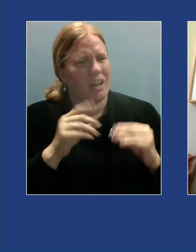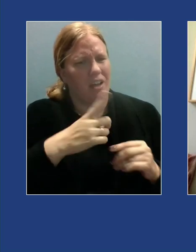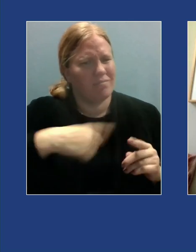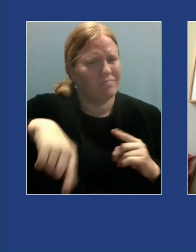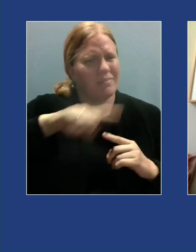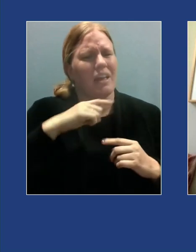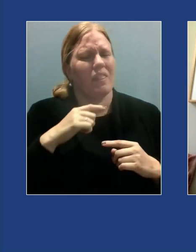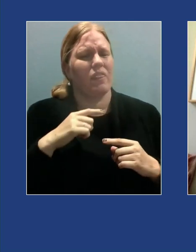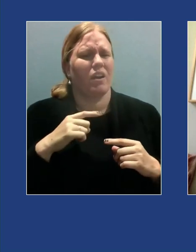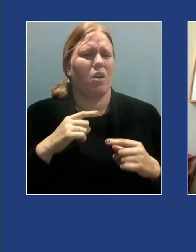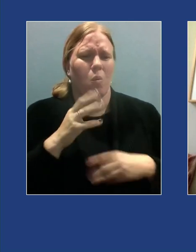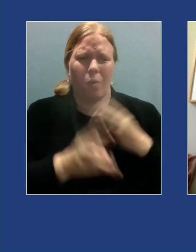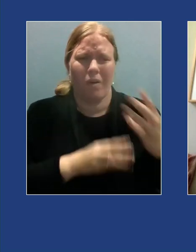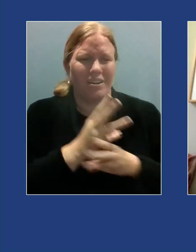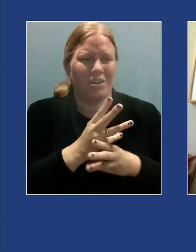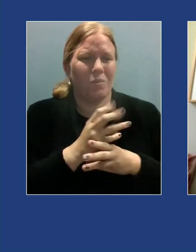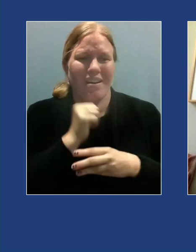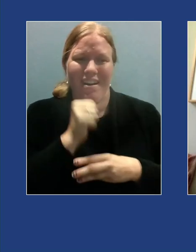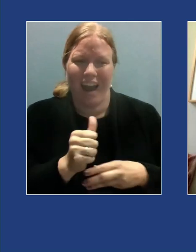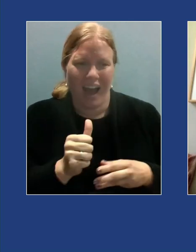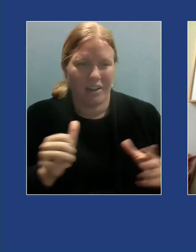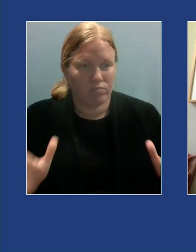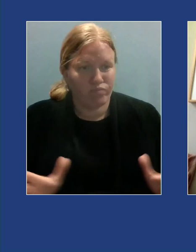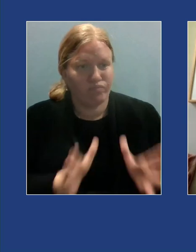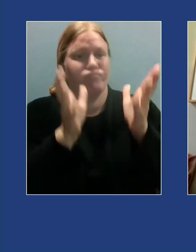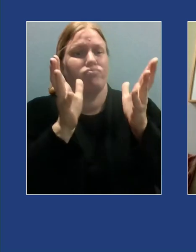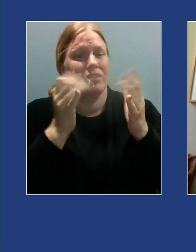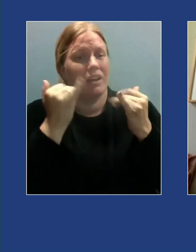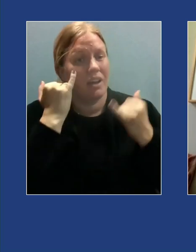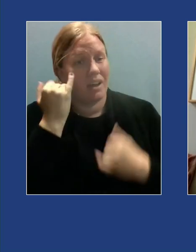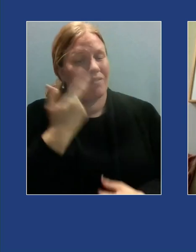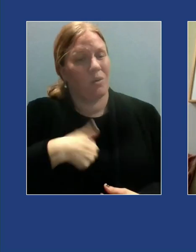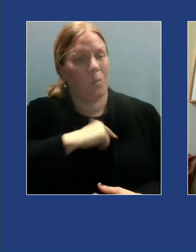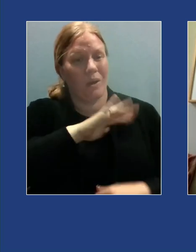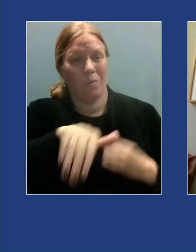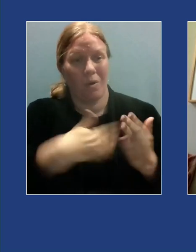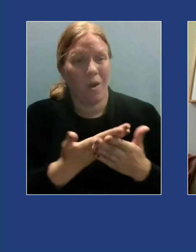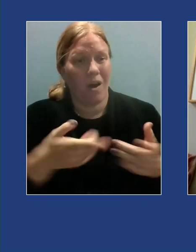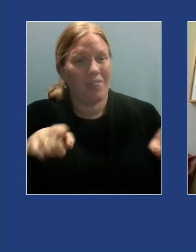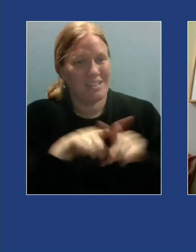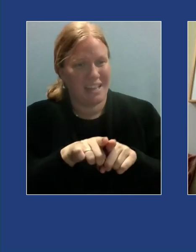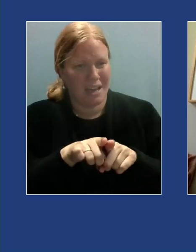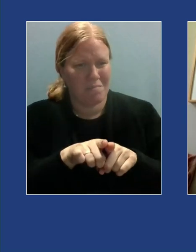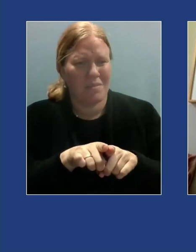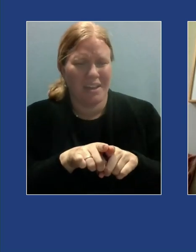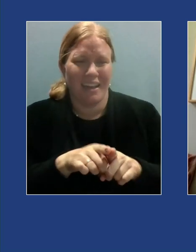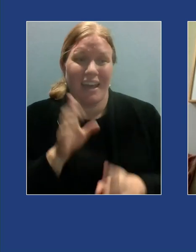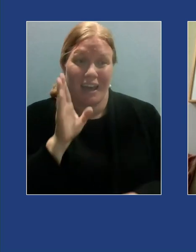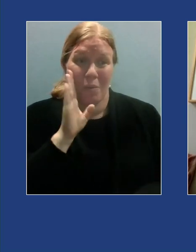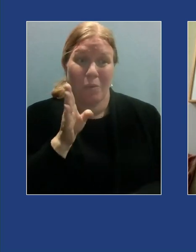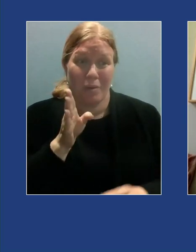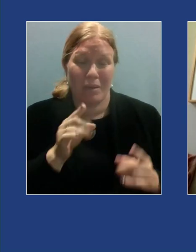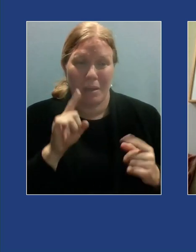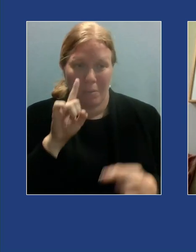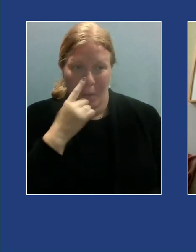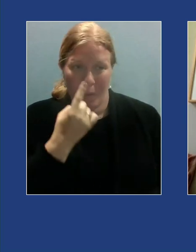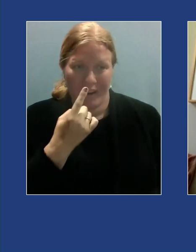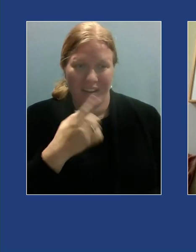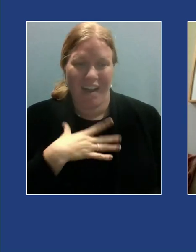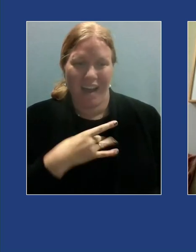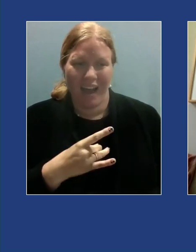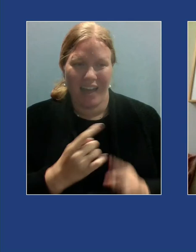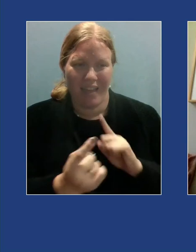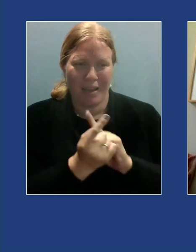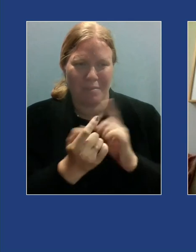would not thrive if we were all the same it would honestly be awfully boring I'm in awe daily of Bria's courage how outgoing